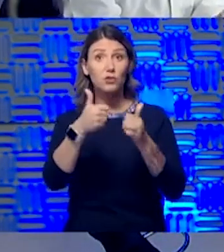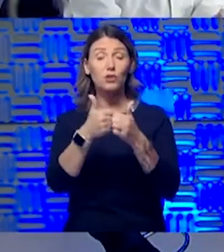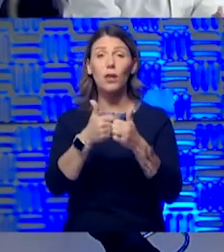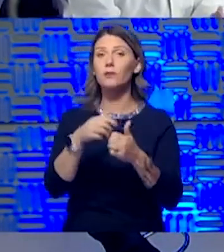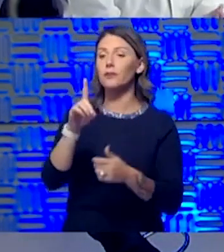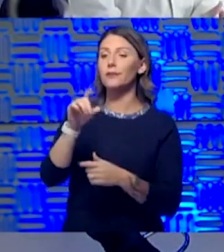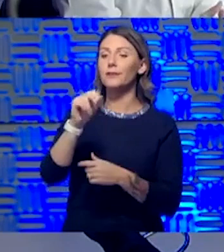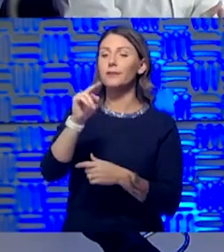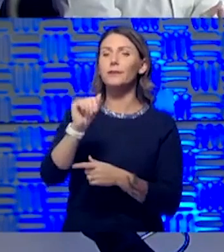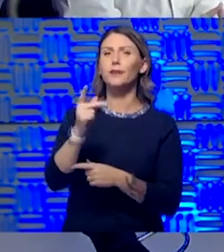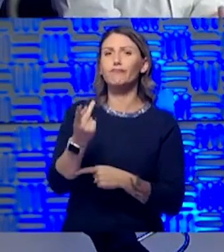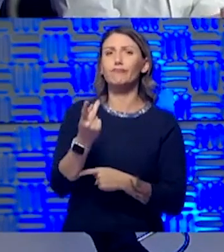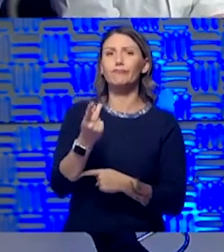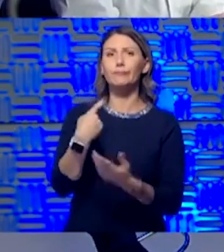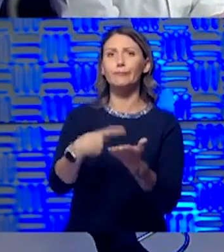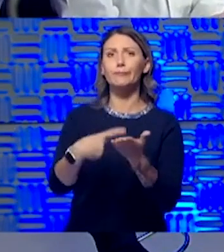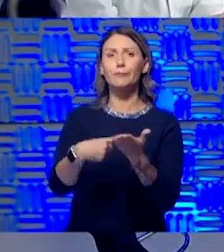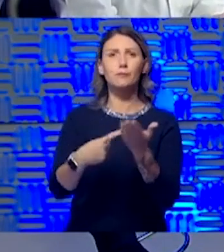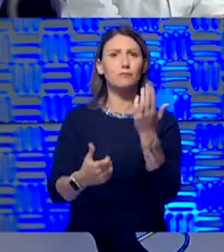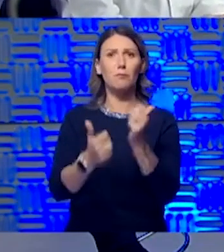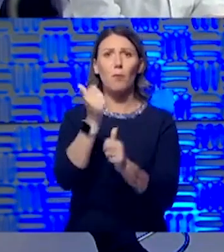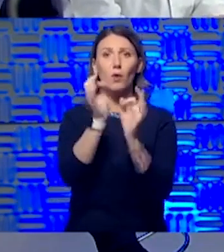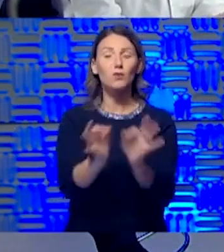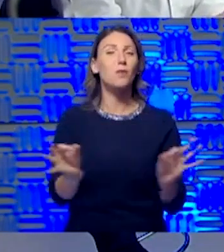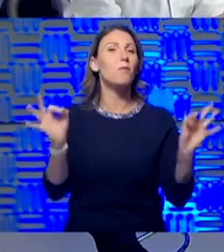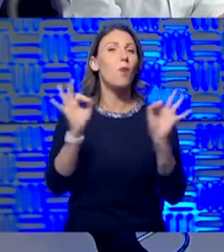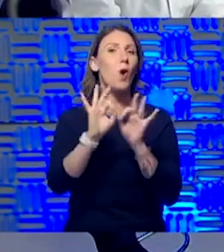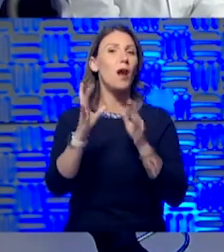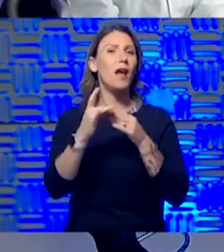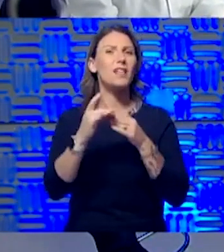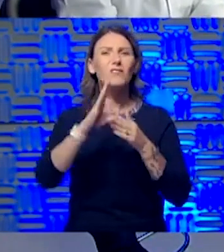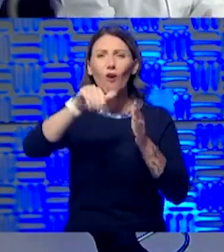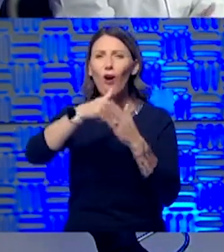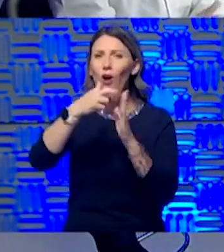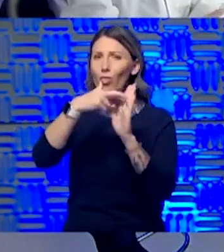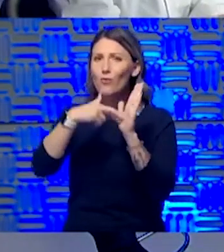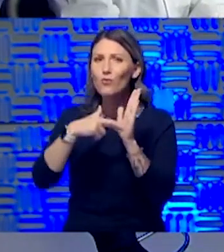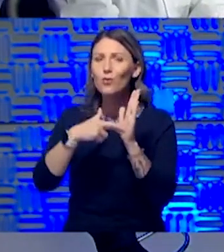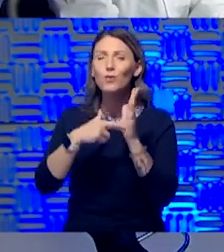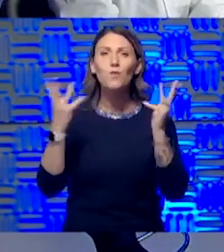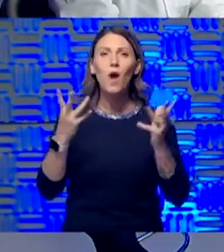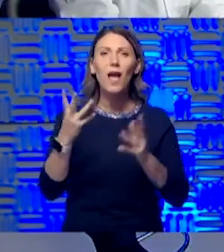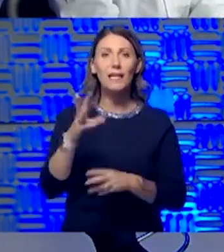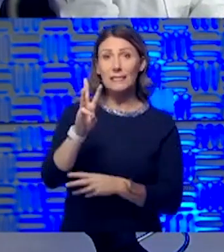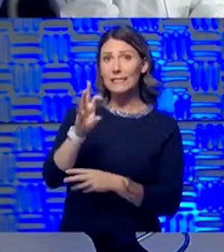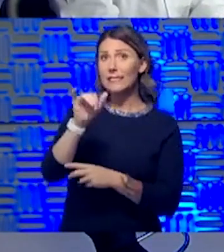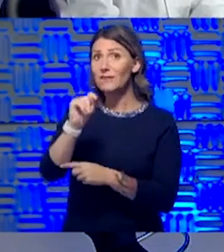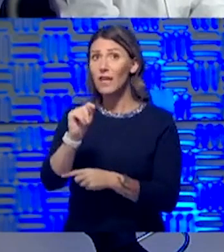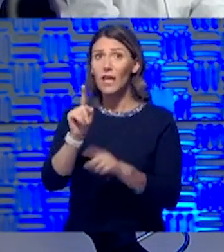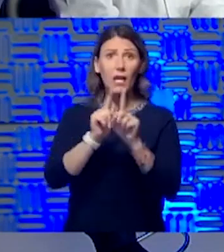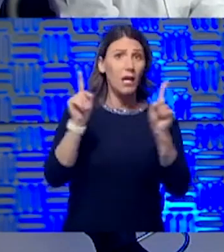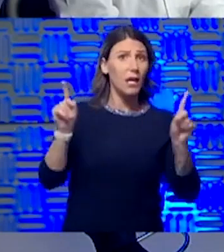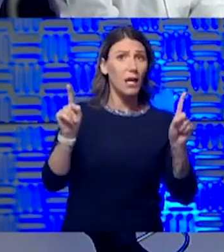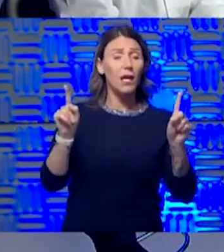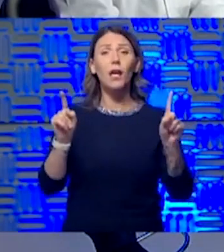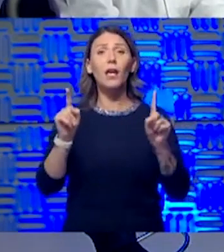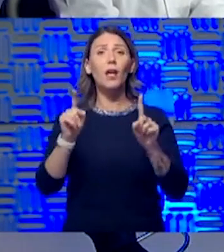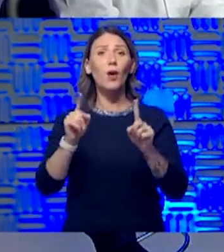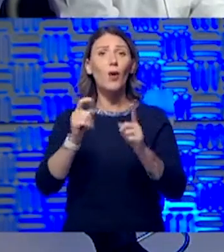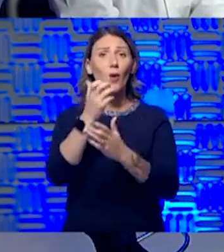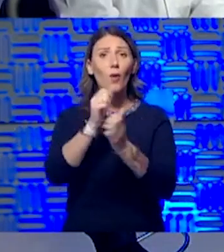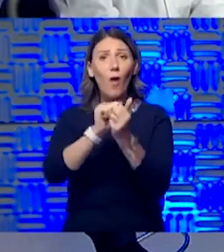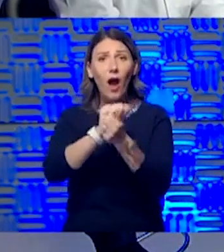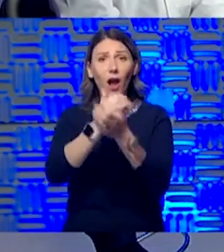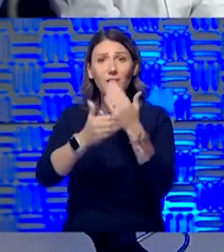have talked a lot about what is the most important guidance of all the rules we have. Is it six feet, wash your hands, cough into your elbow,